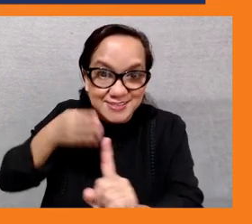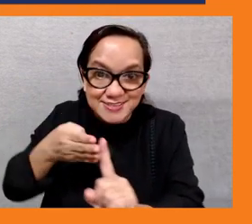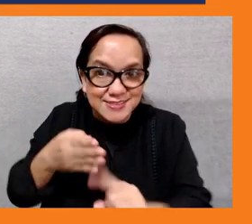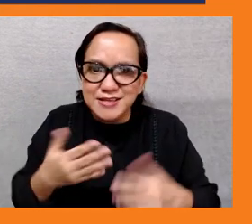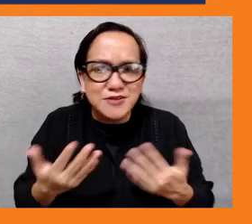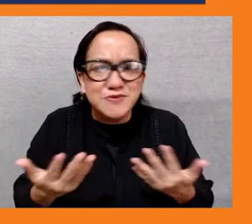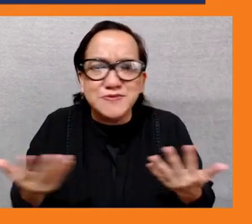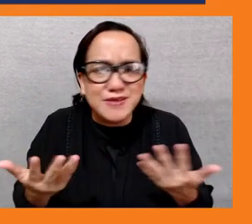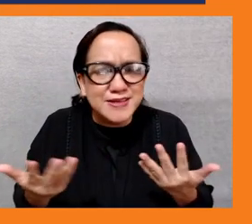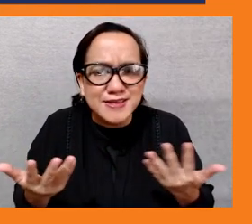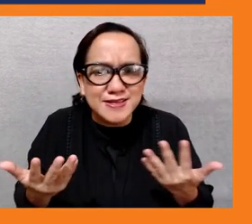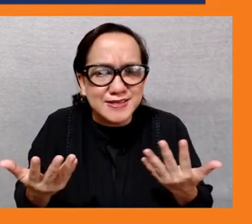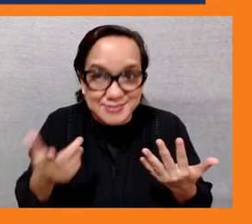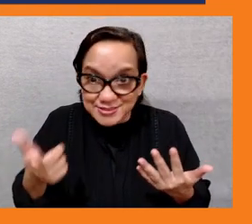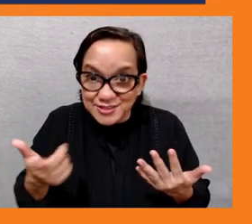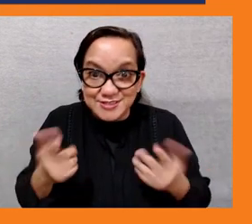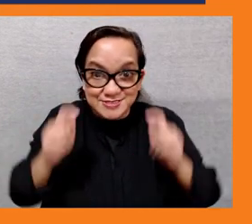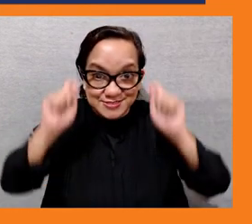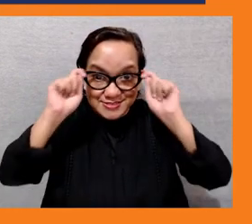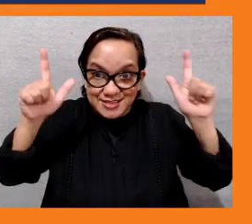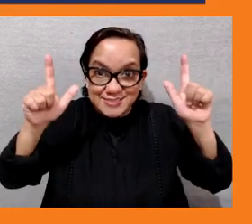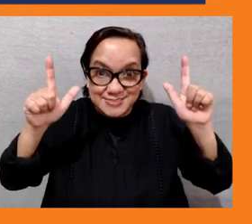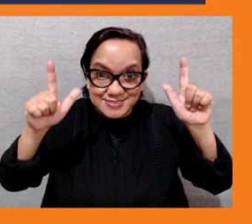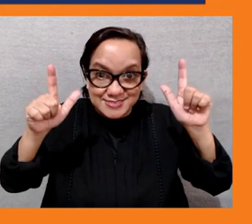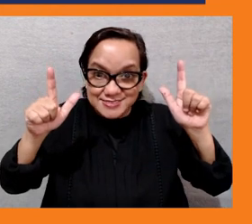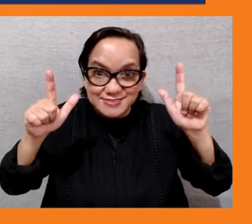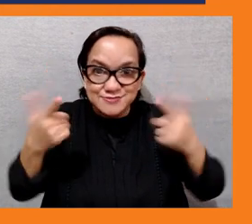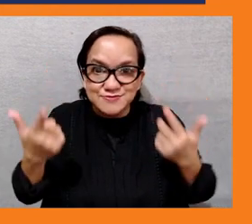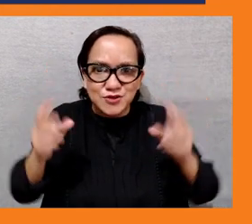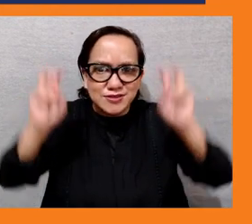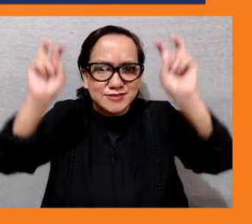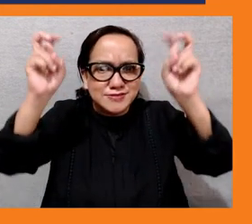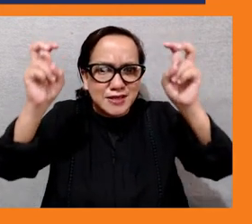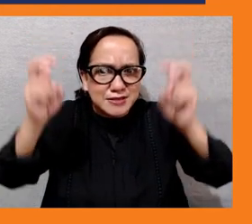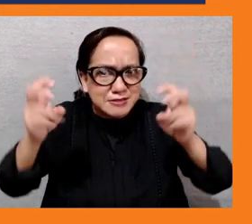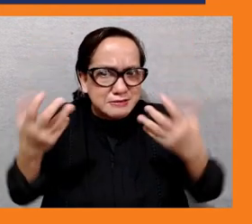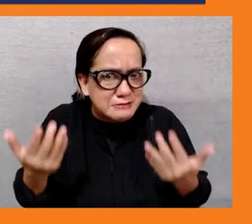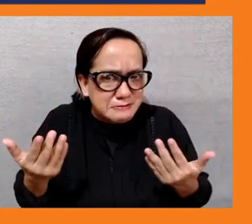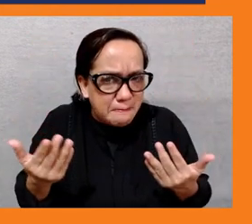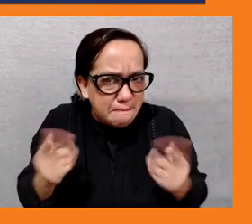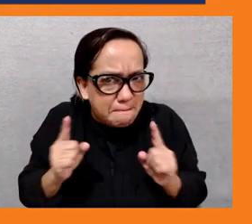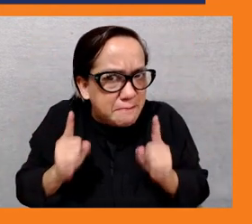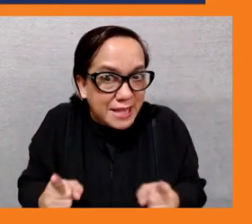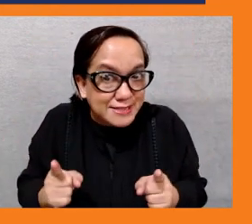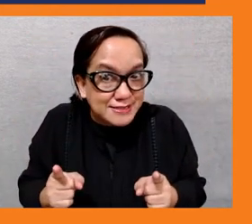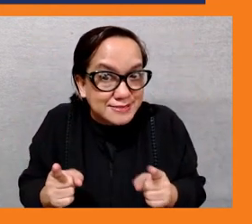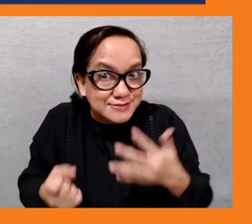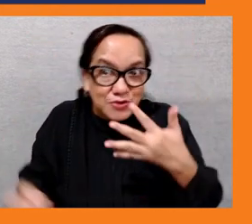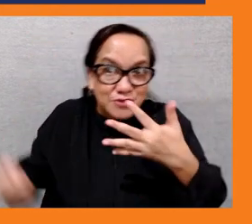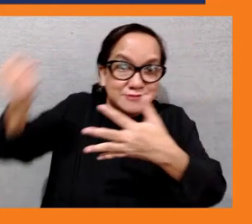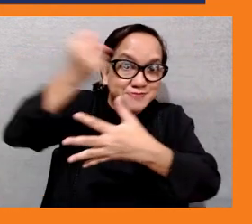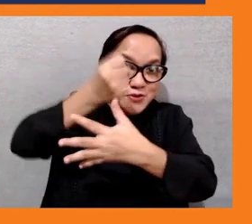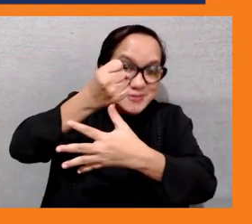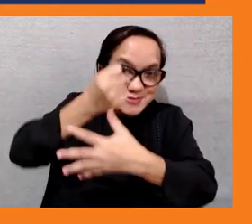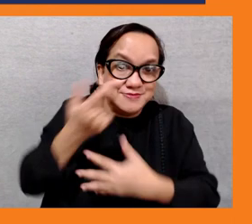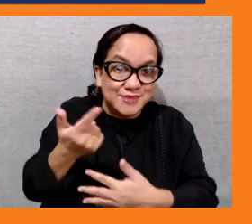and why do you think it's important for us to prioritize green gender transformative green education in the midst of all these